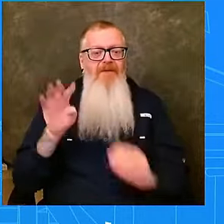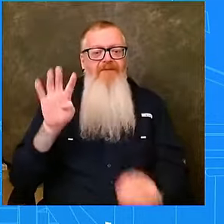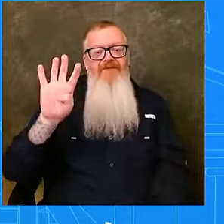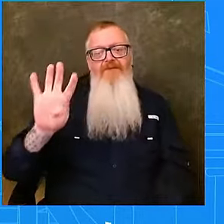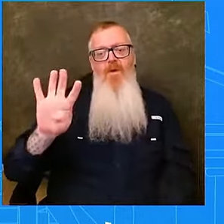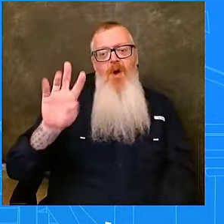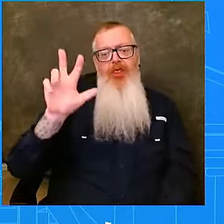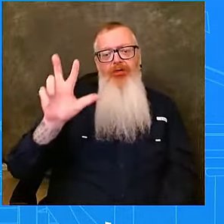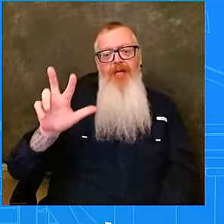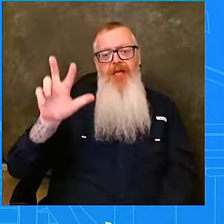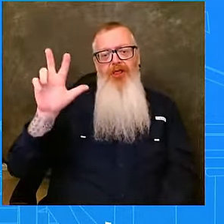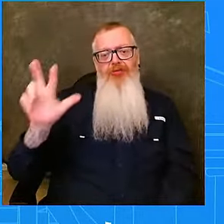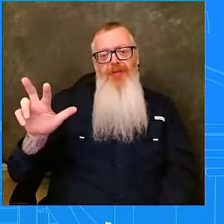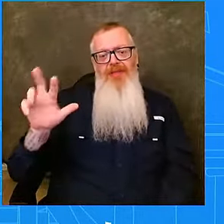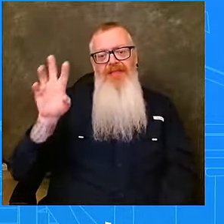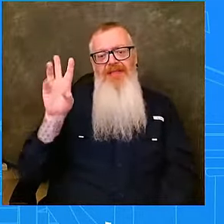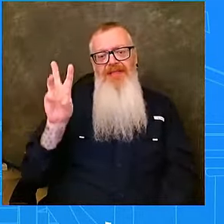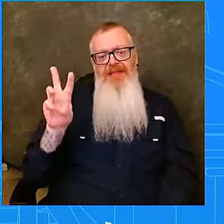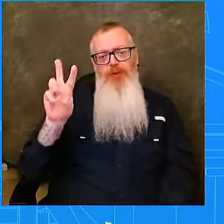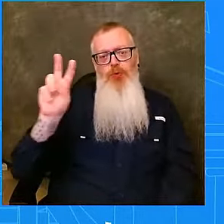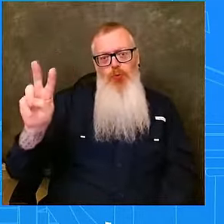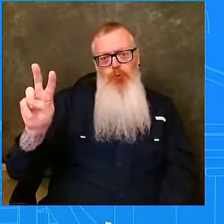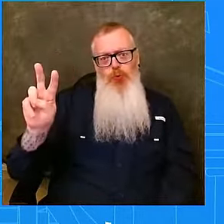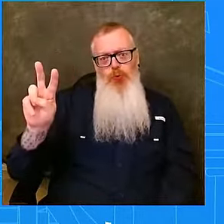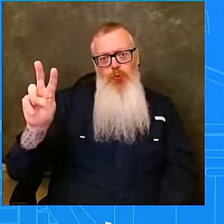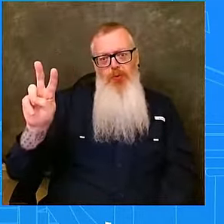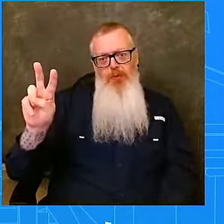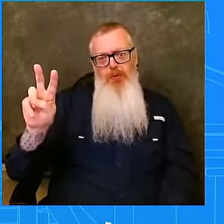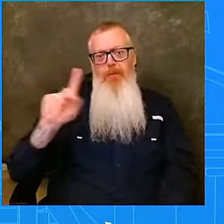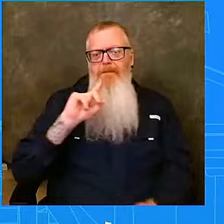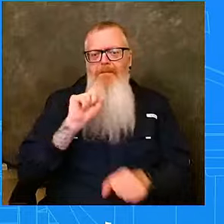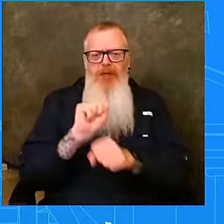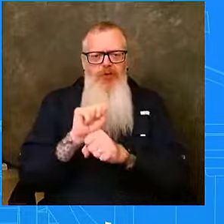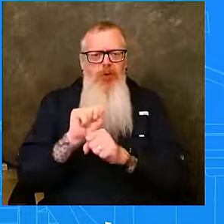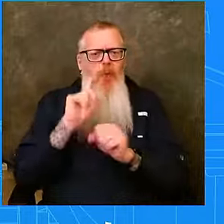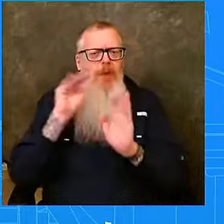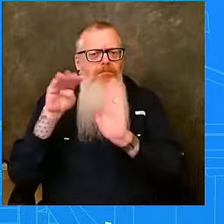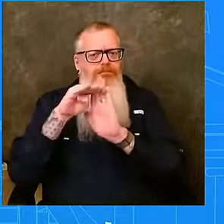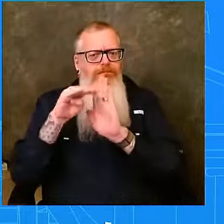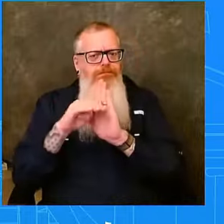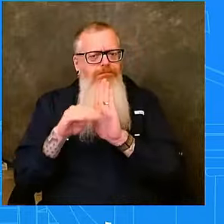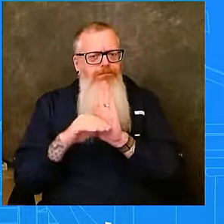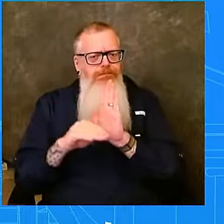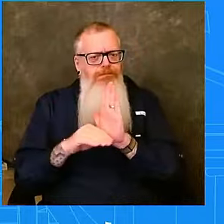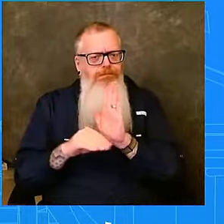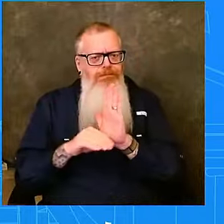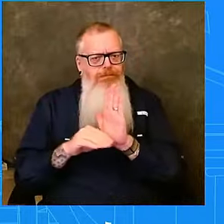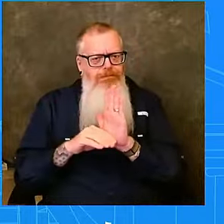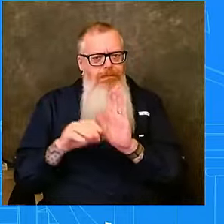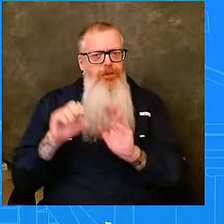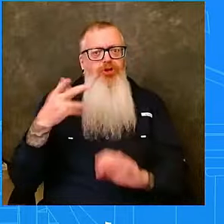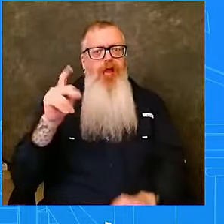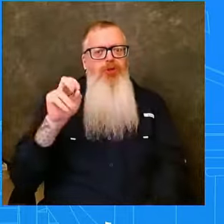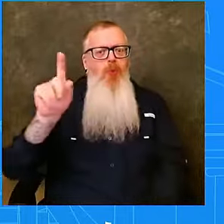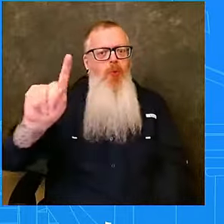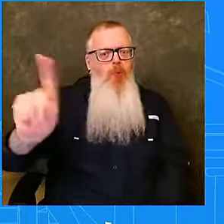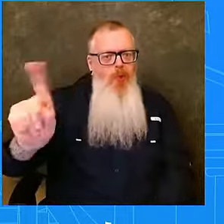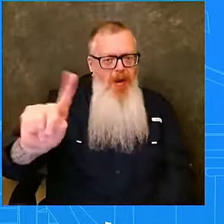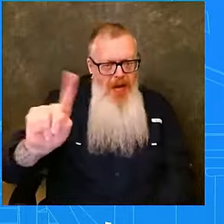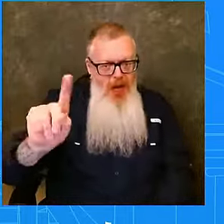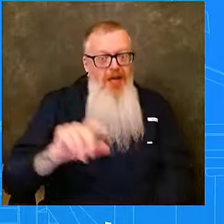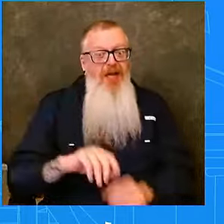shelters near you. With that, will turn it over to Administrator Criswell, who is joining us virtually. Thank you so much,